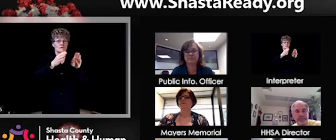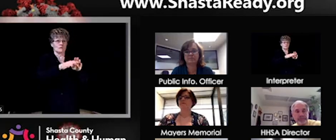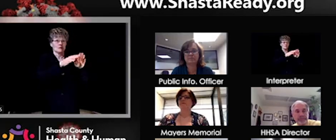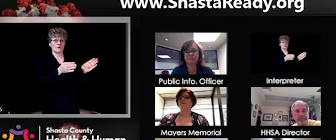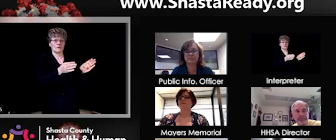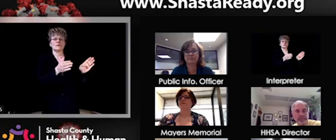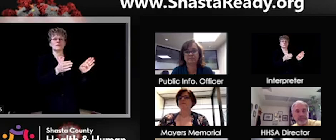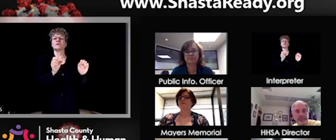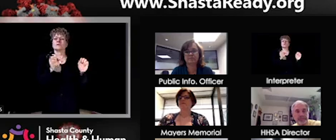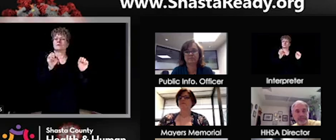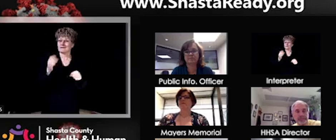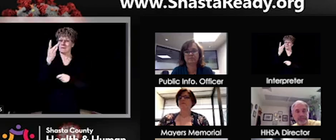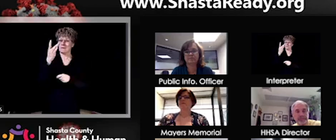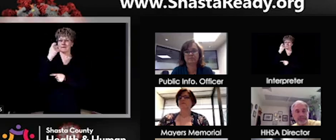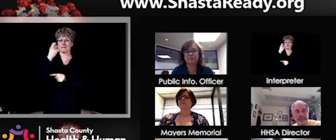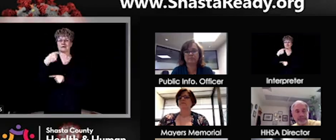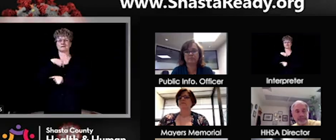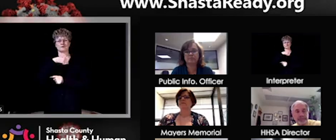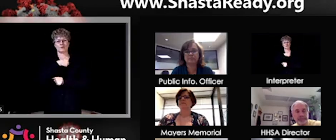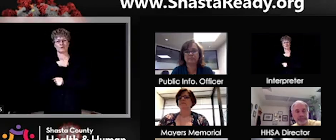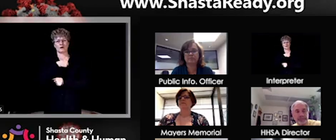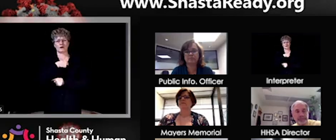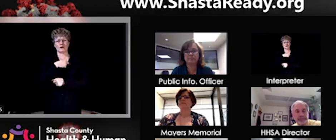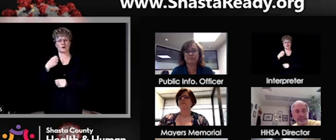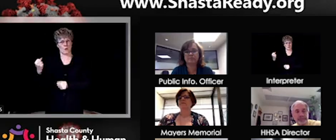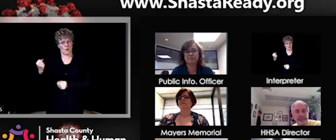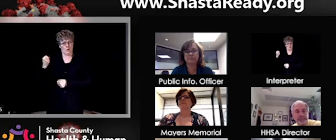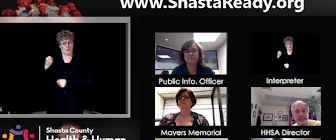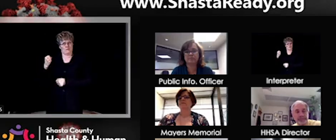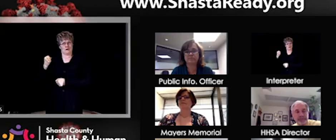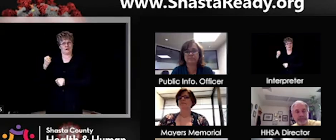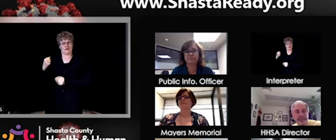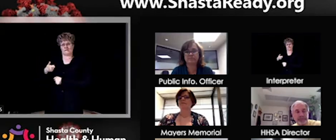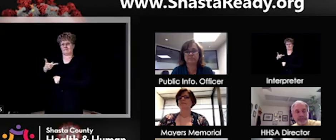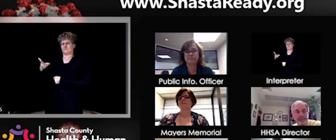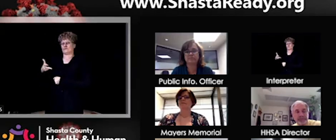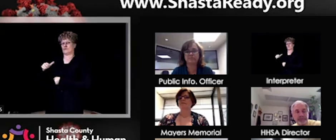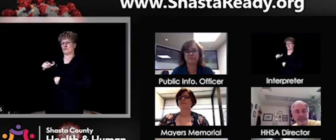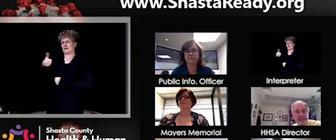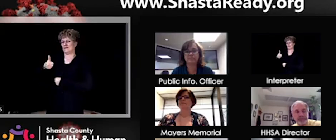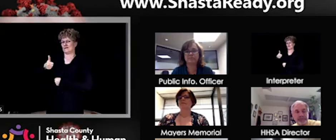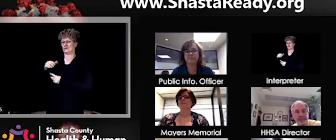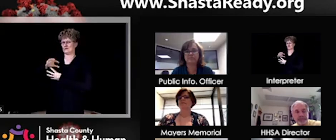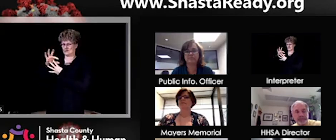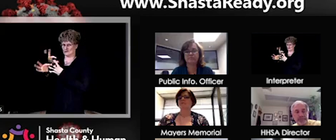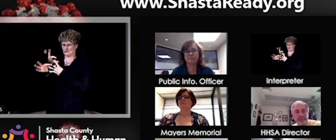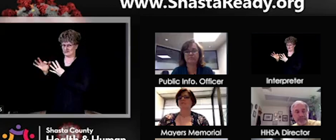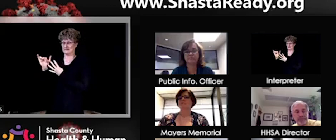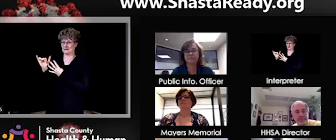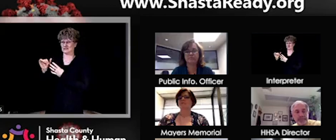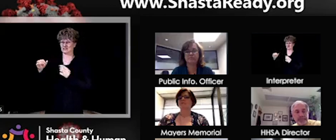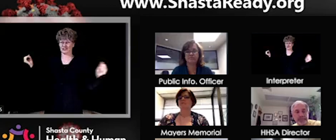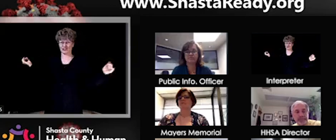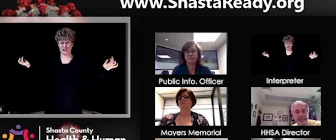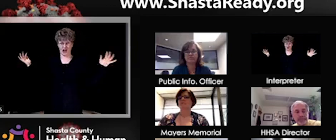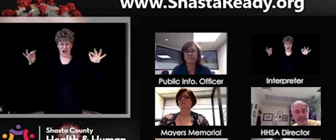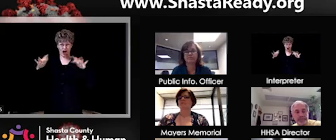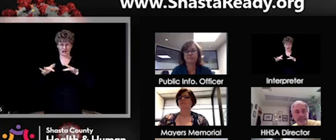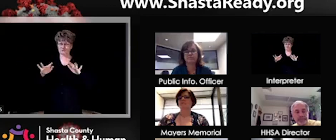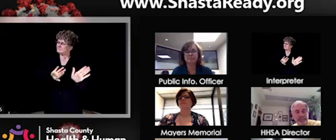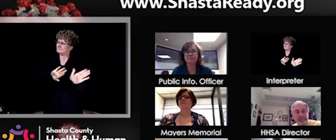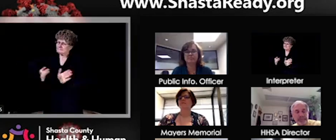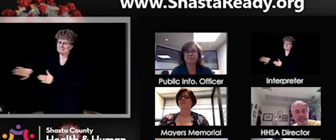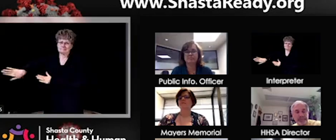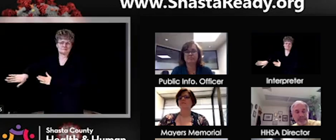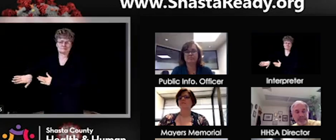for a bit longer, including large gatherings, as well as non-essential travel. So, letting those pieces go